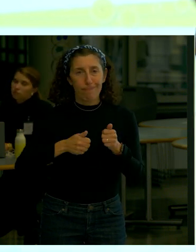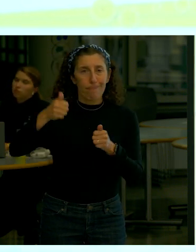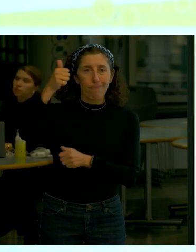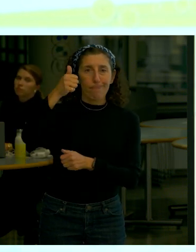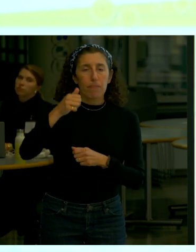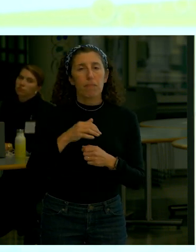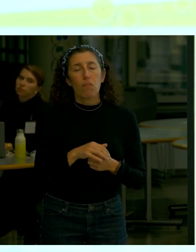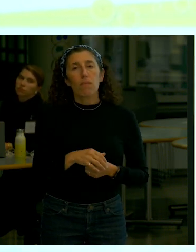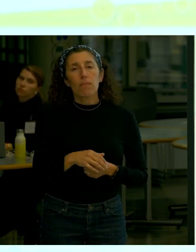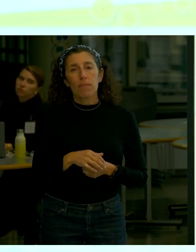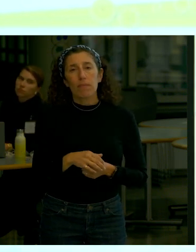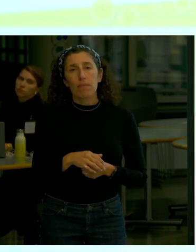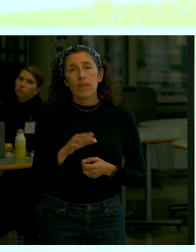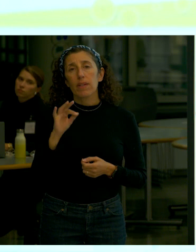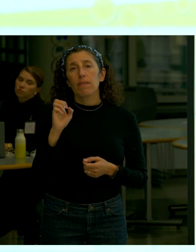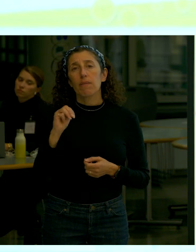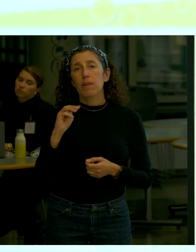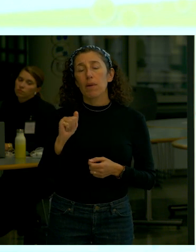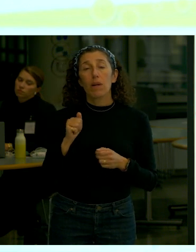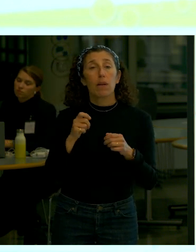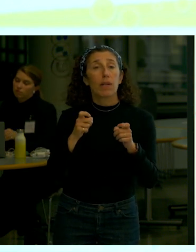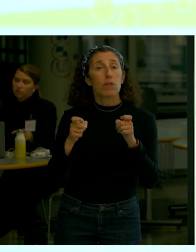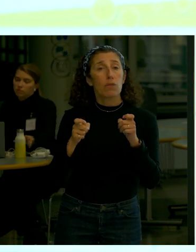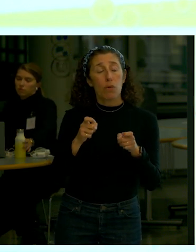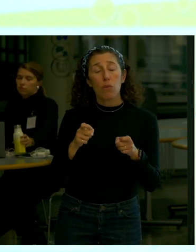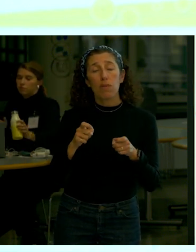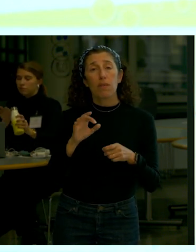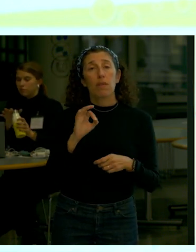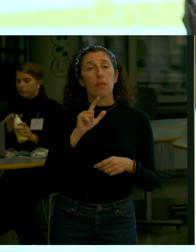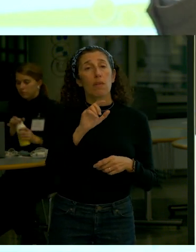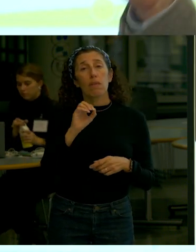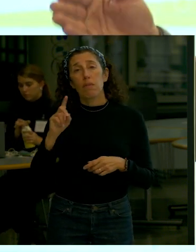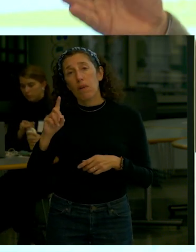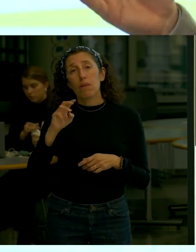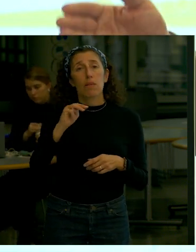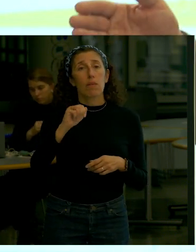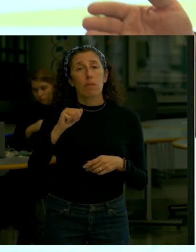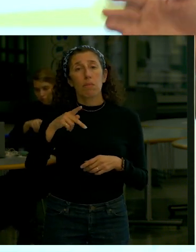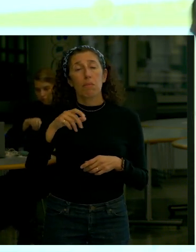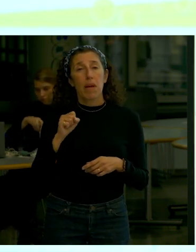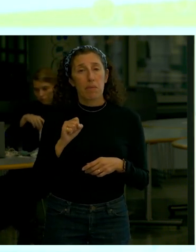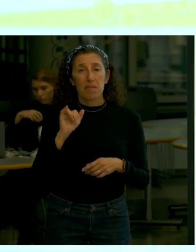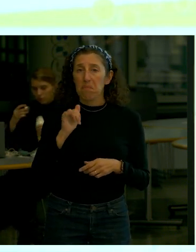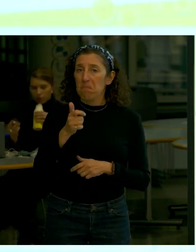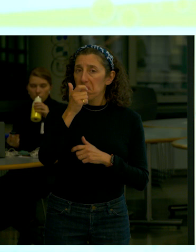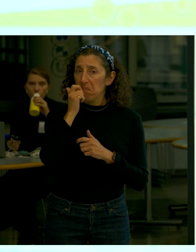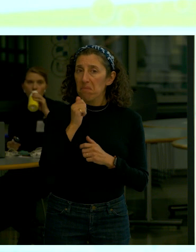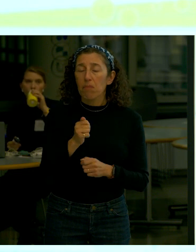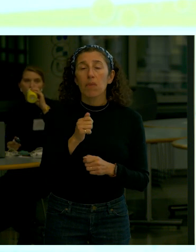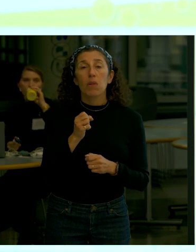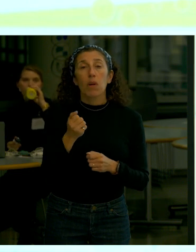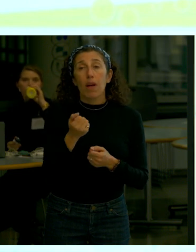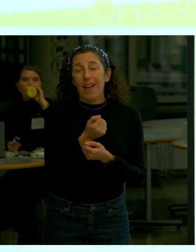because FEMA controls the flood maps now we don't we didn't talk about this yet but remember when the project is built the